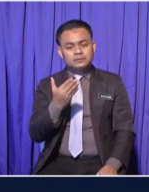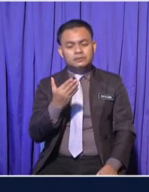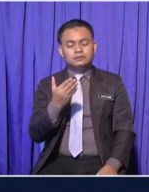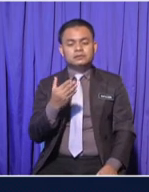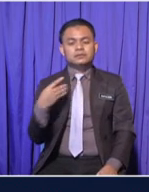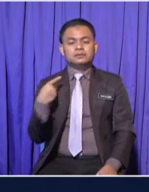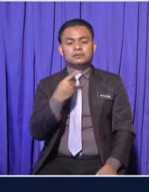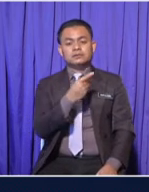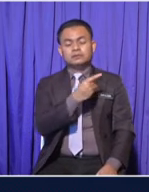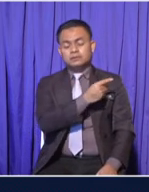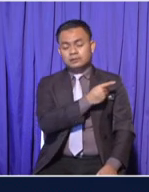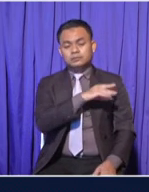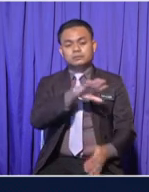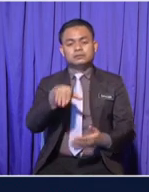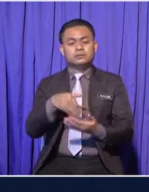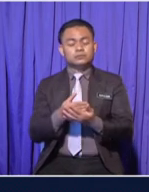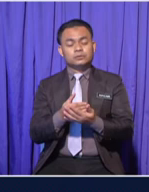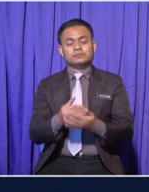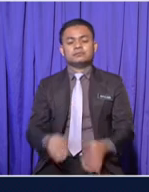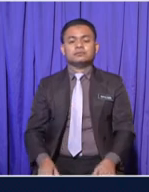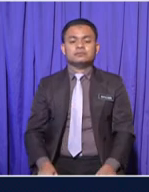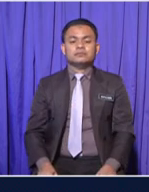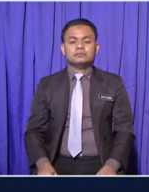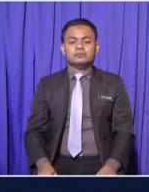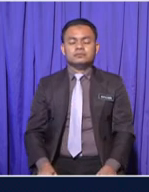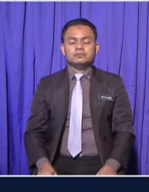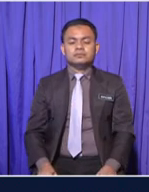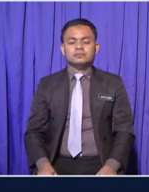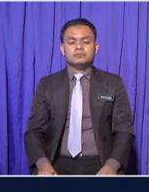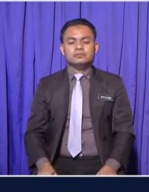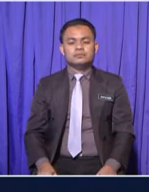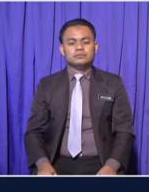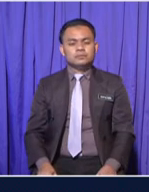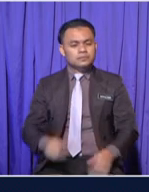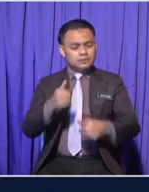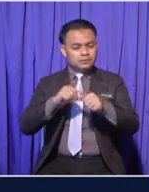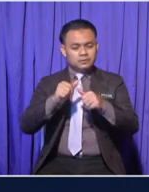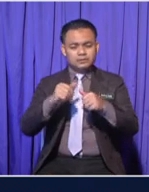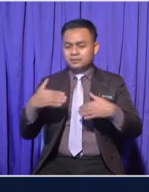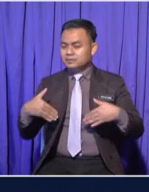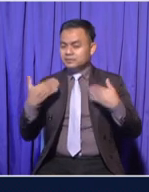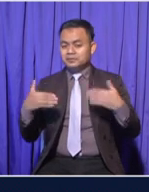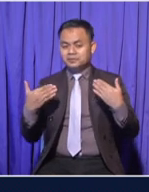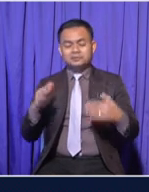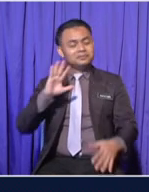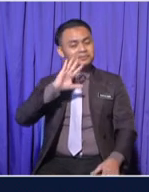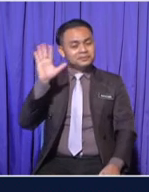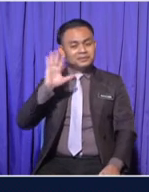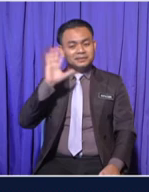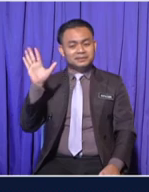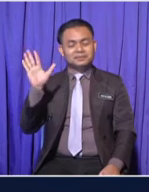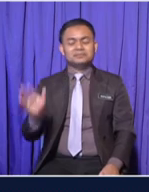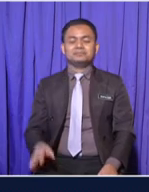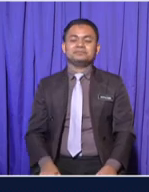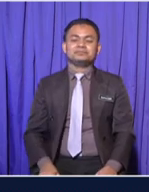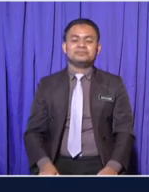Stay Curious And remember Science Is fun Bye Everyone